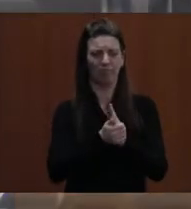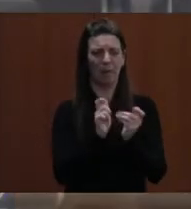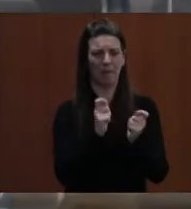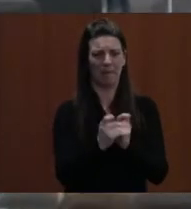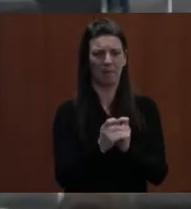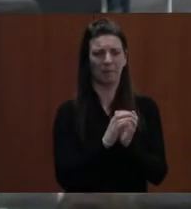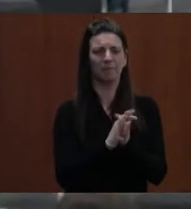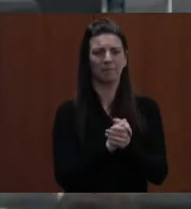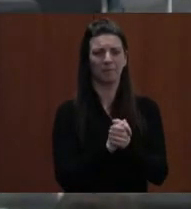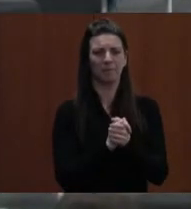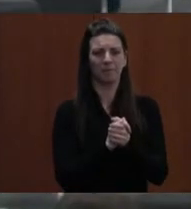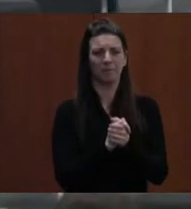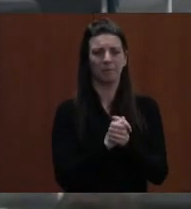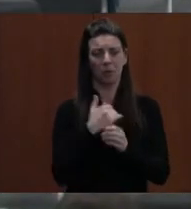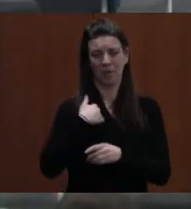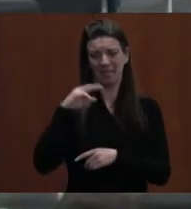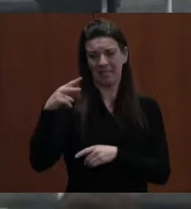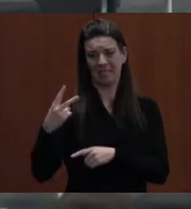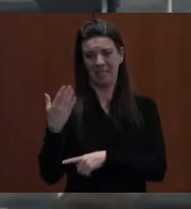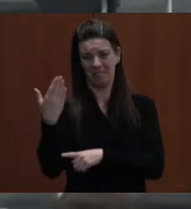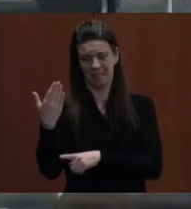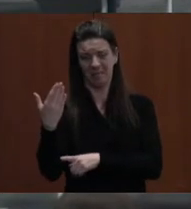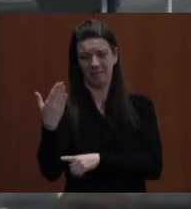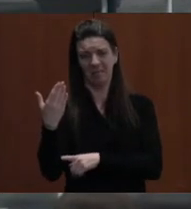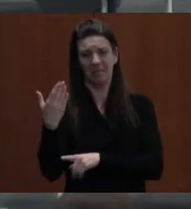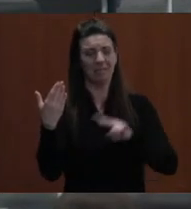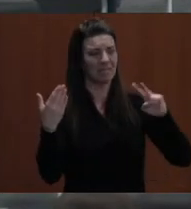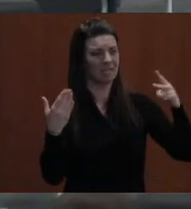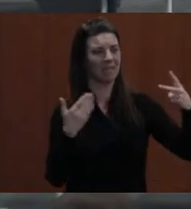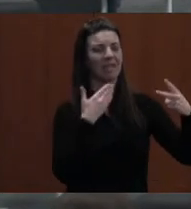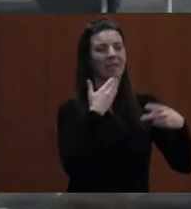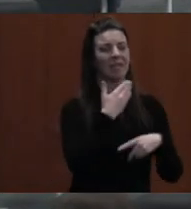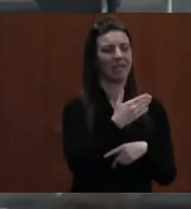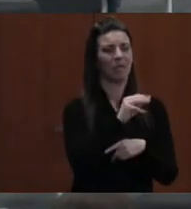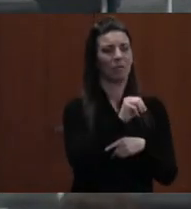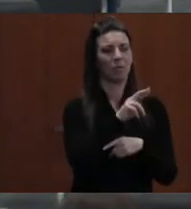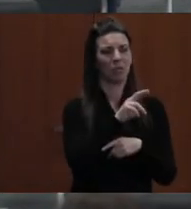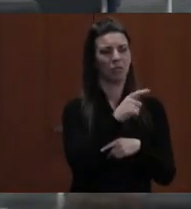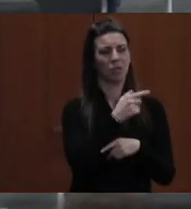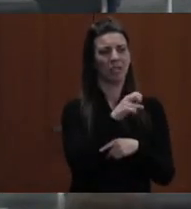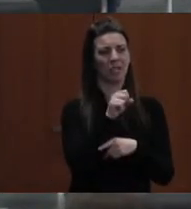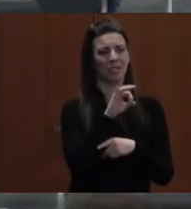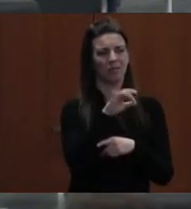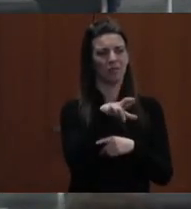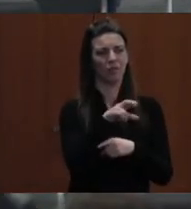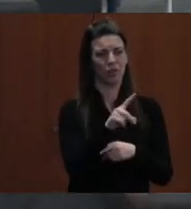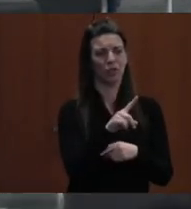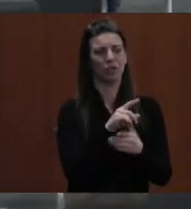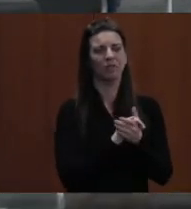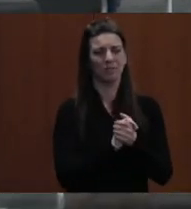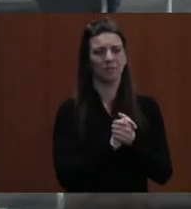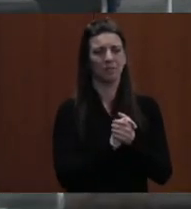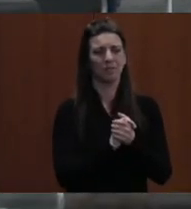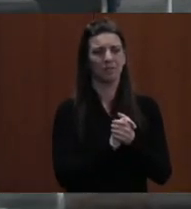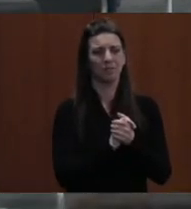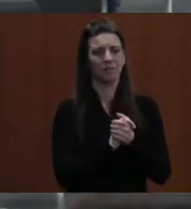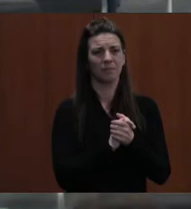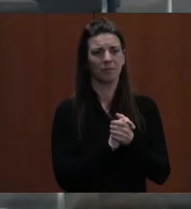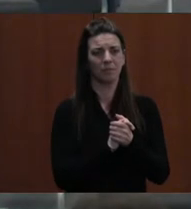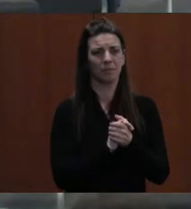a second? Second. Thank you, Mr. Gessford. We have a